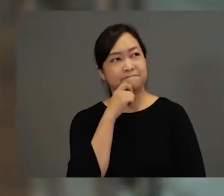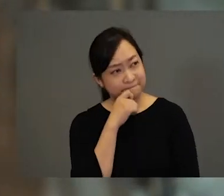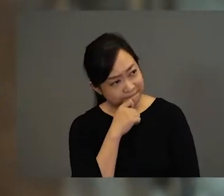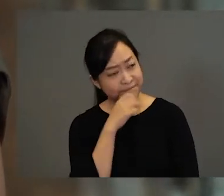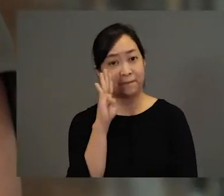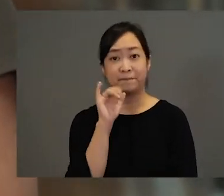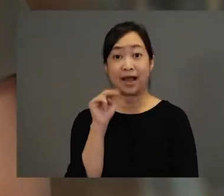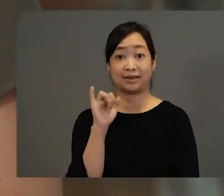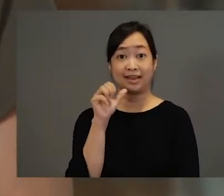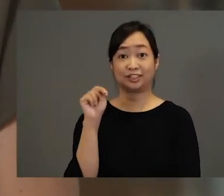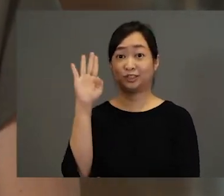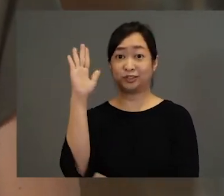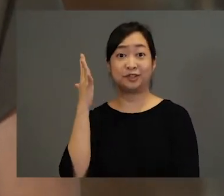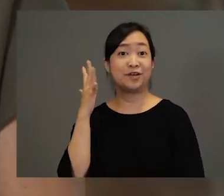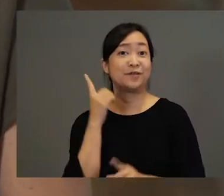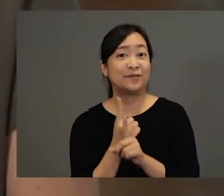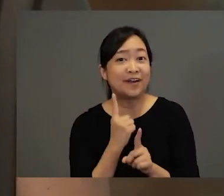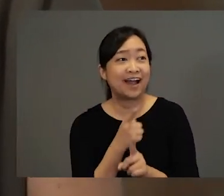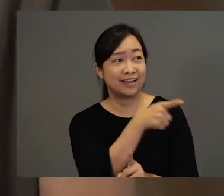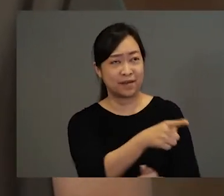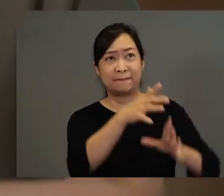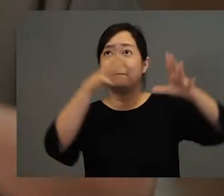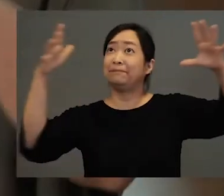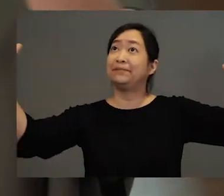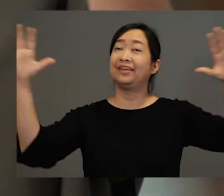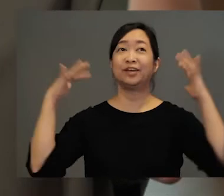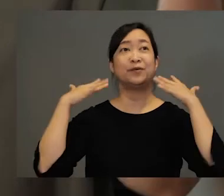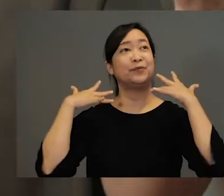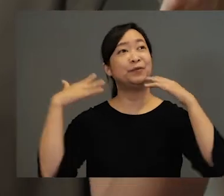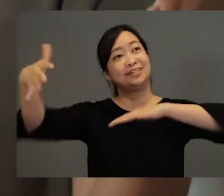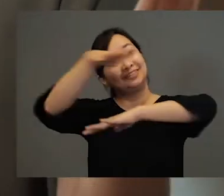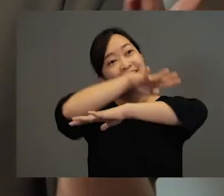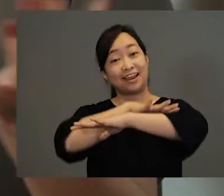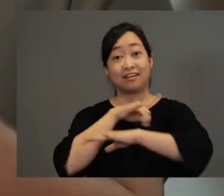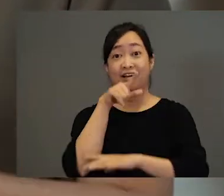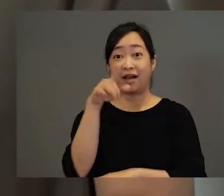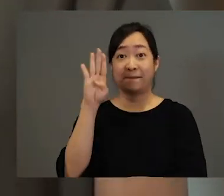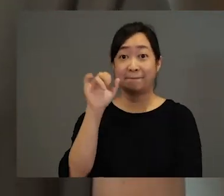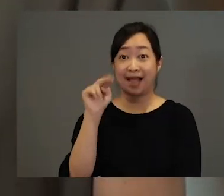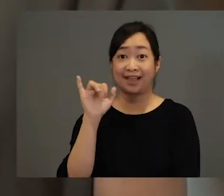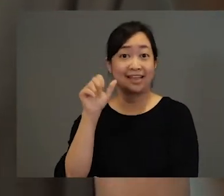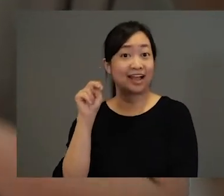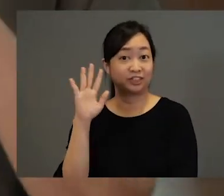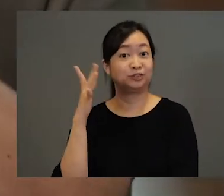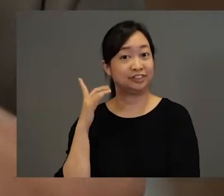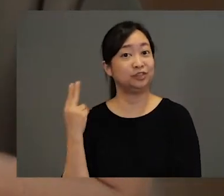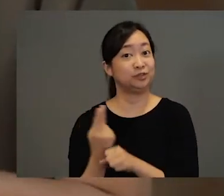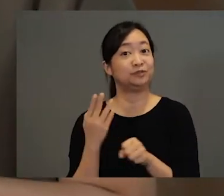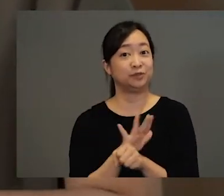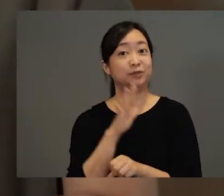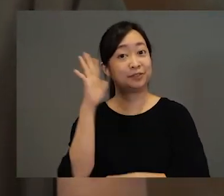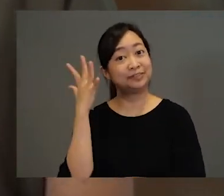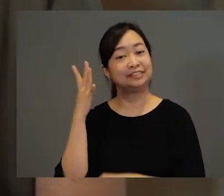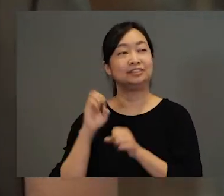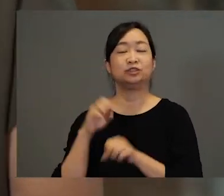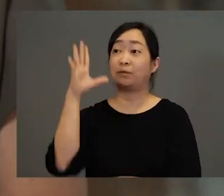Hmm. Hmm. banyan tree was right. It was indeed big and cool and shady. The banyan tree